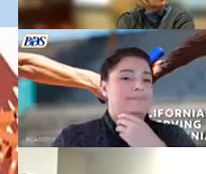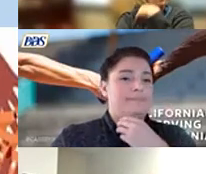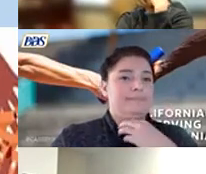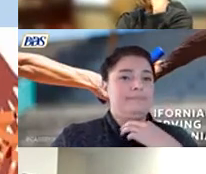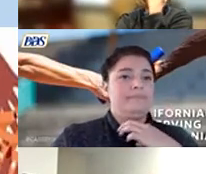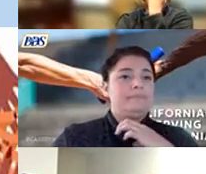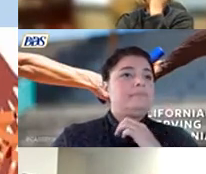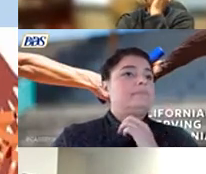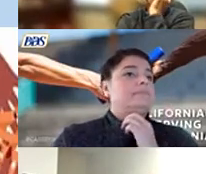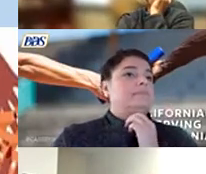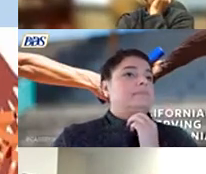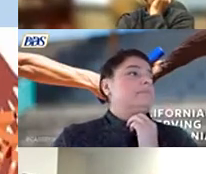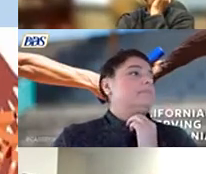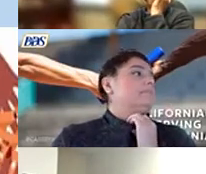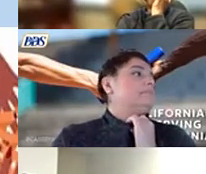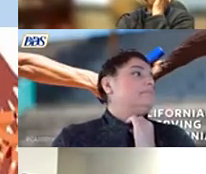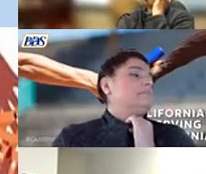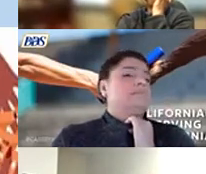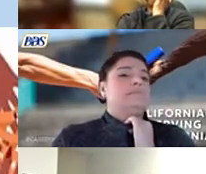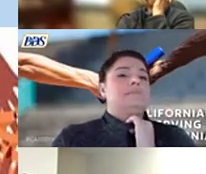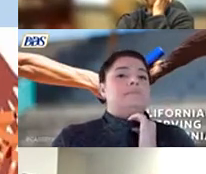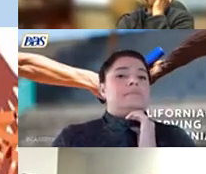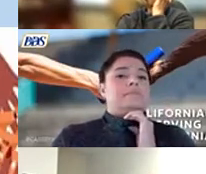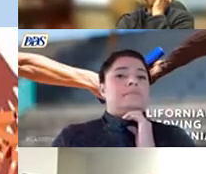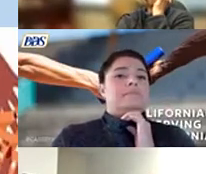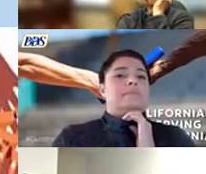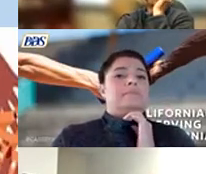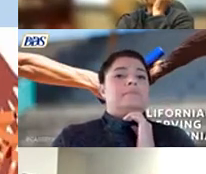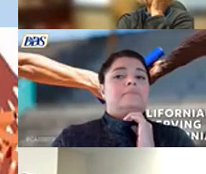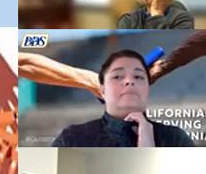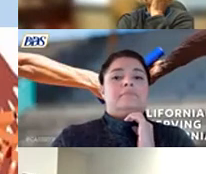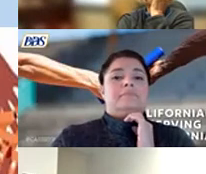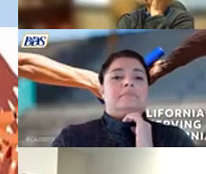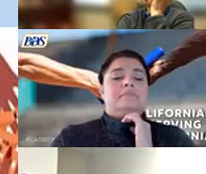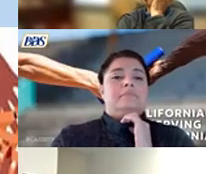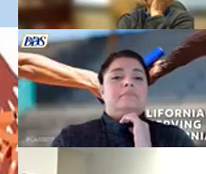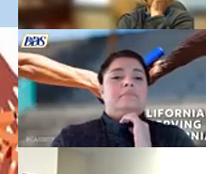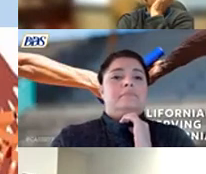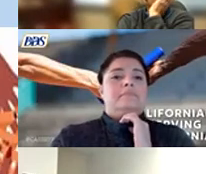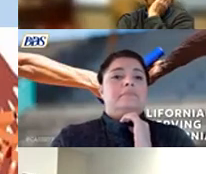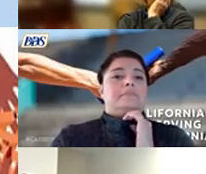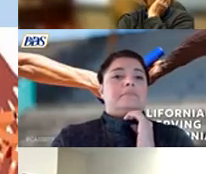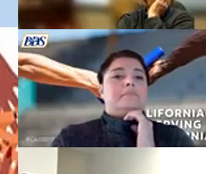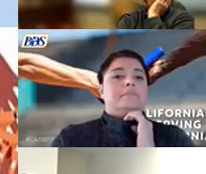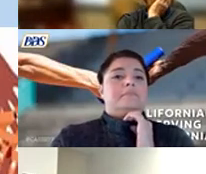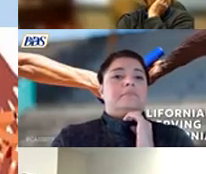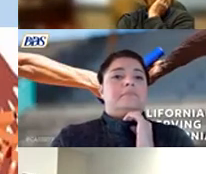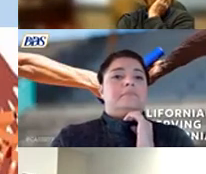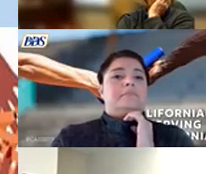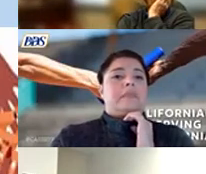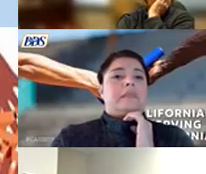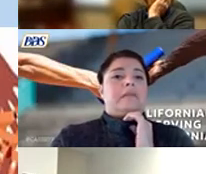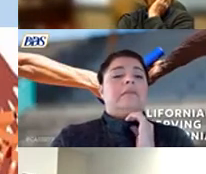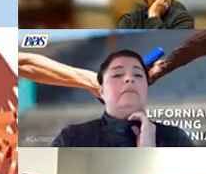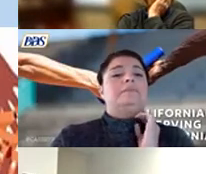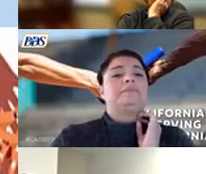that legislative mandate of examining the data that was compiled in a uniform manner as well as taking a look at